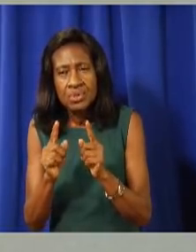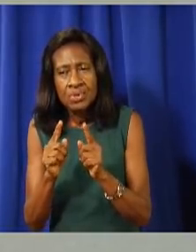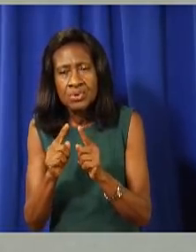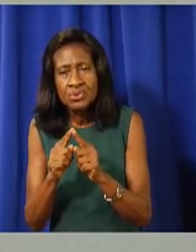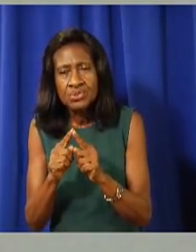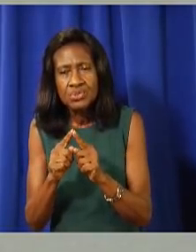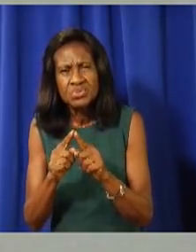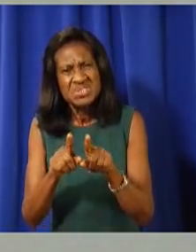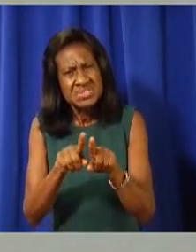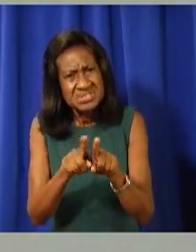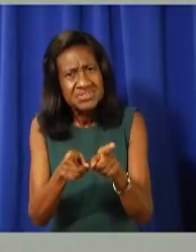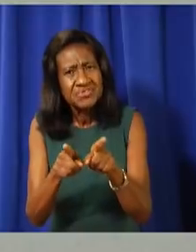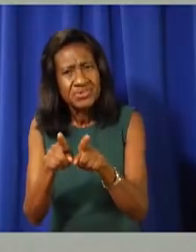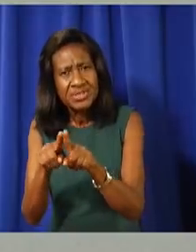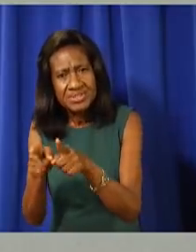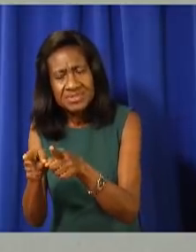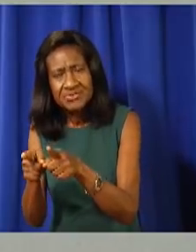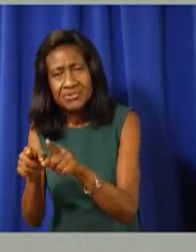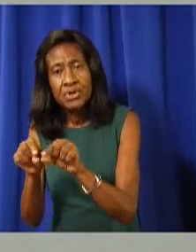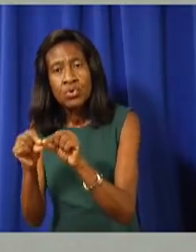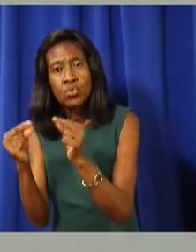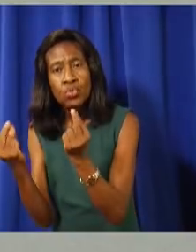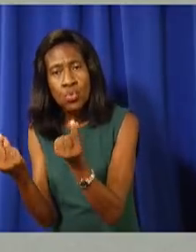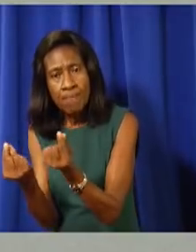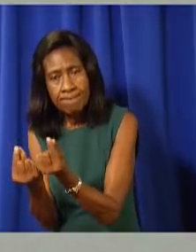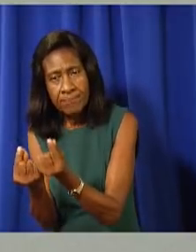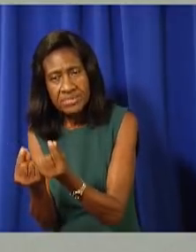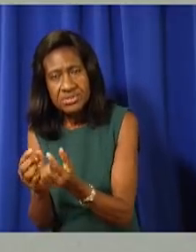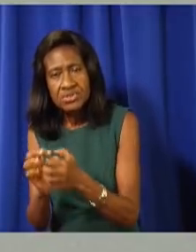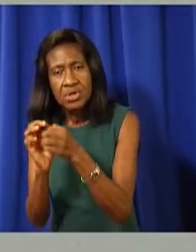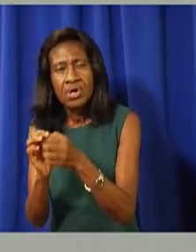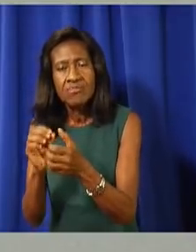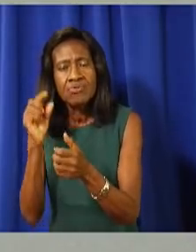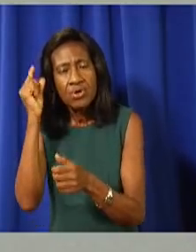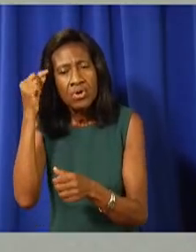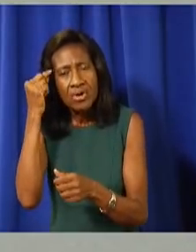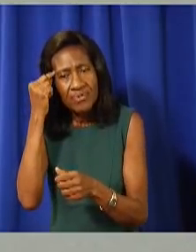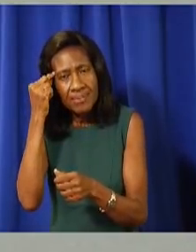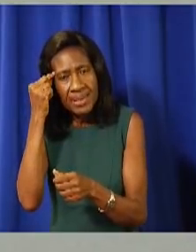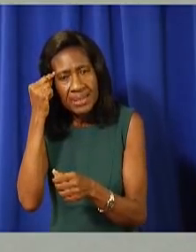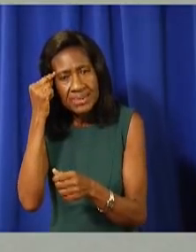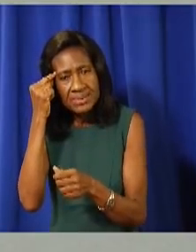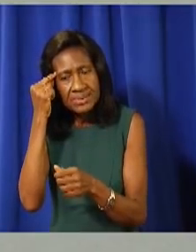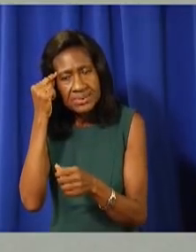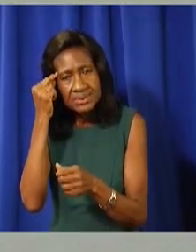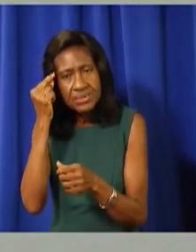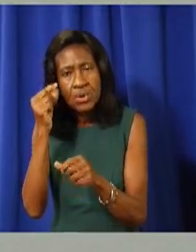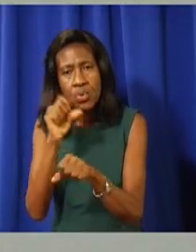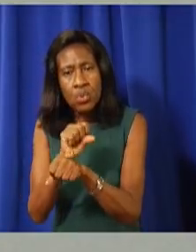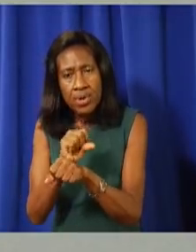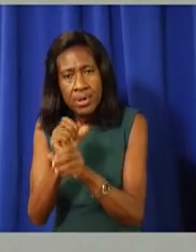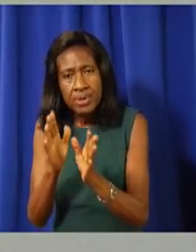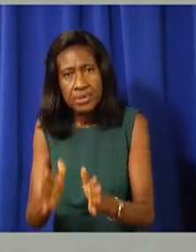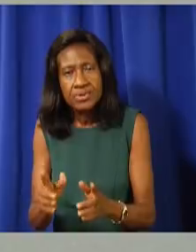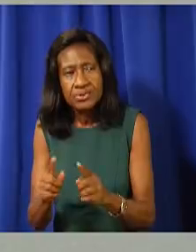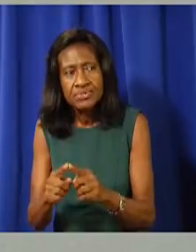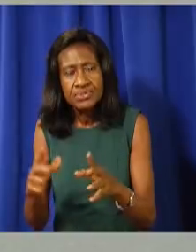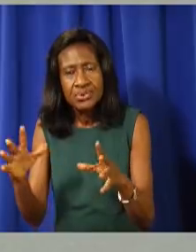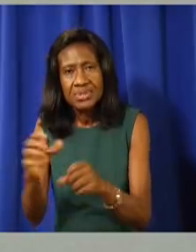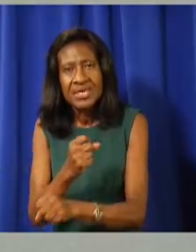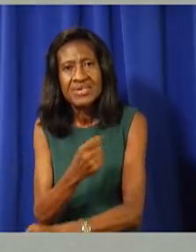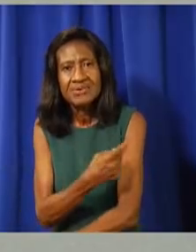of the civil service to plead with them to go and get vaccinated. Um, have, we haven't specifically had a conversation